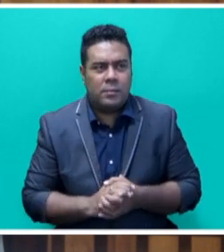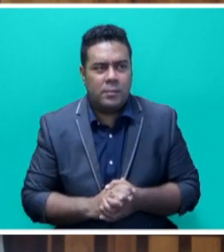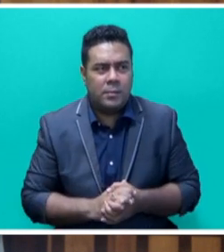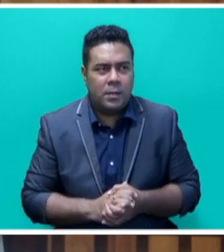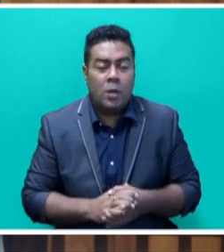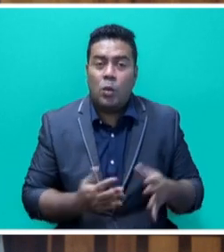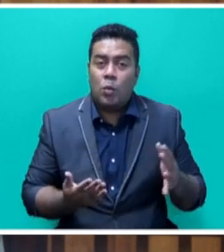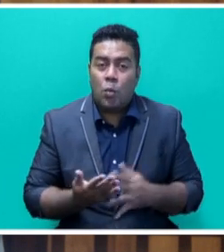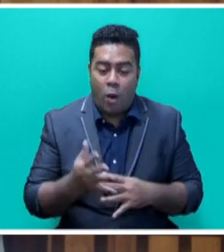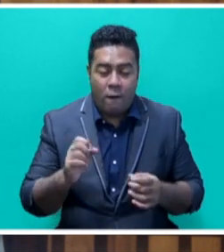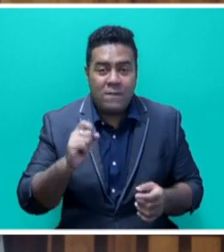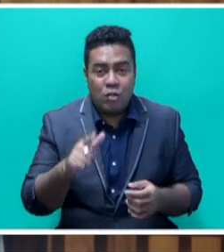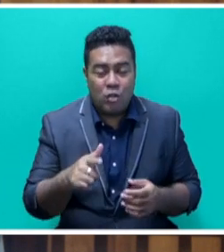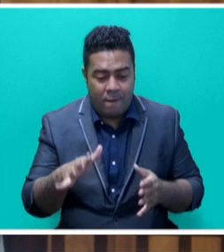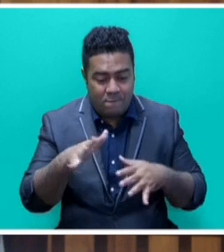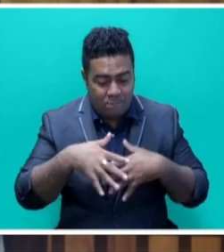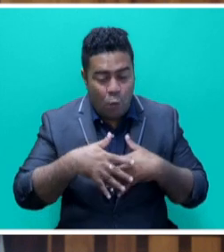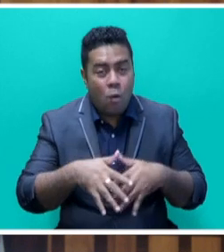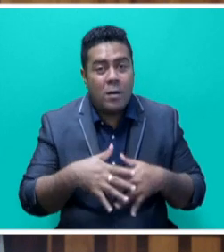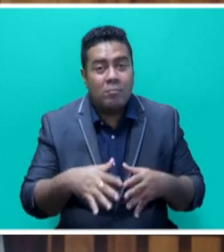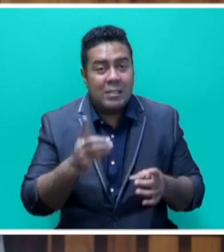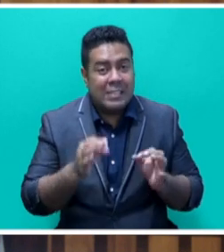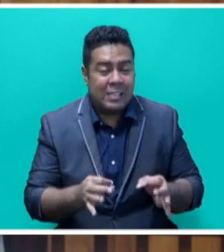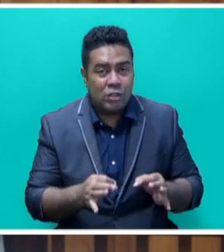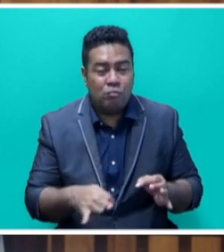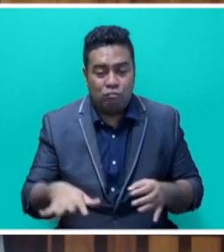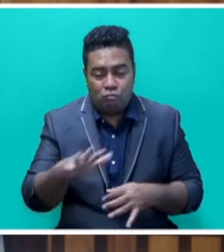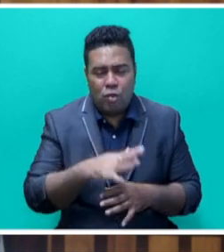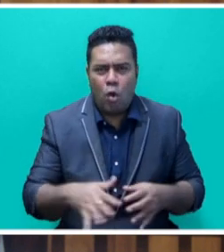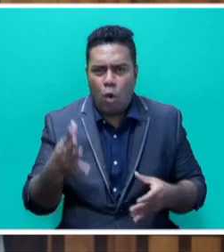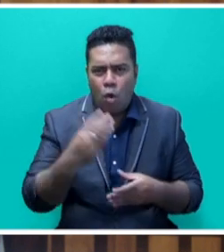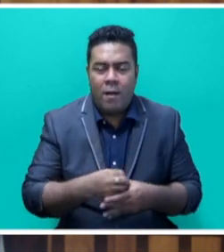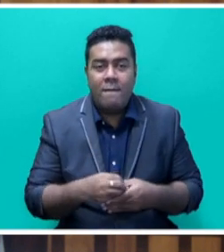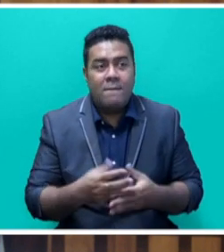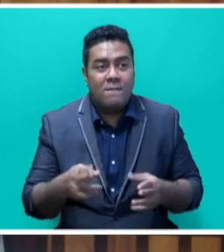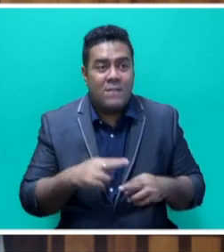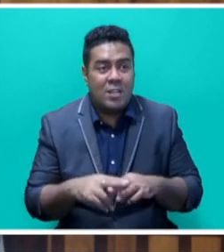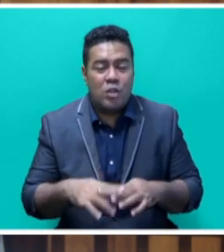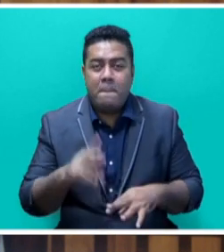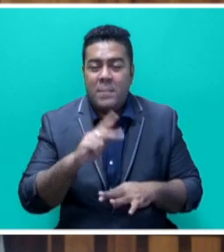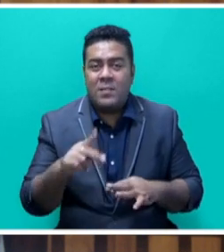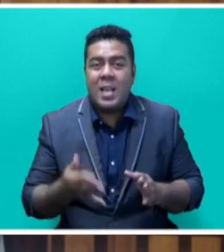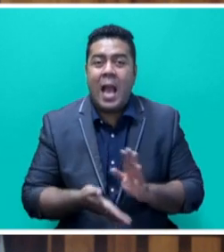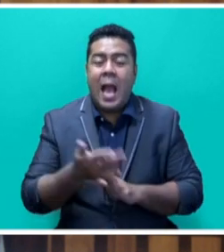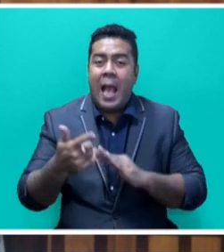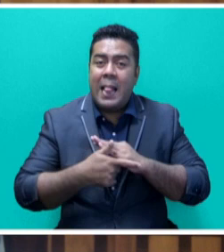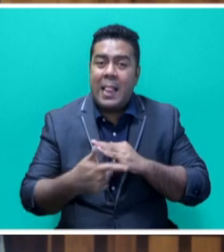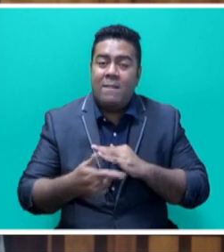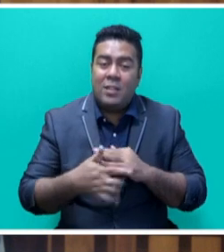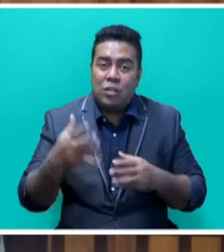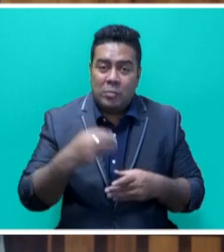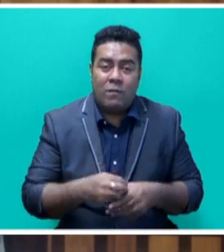Through an official forum decision, the region has collectively nominated Fiji to be the Pacific's high-level champion to